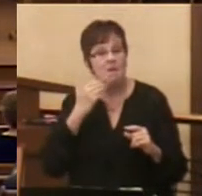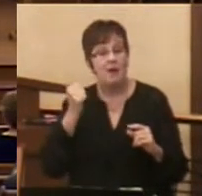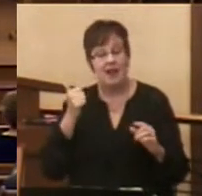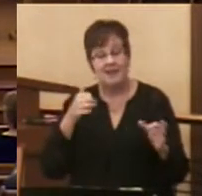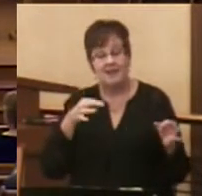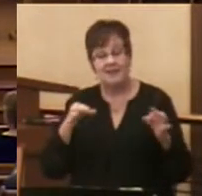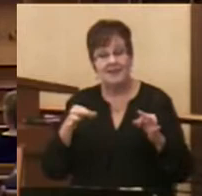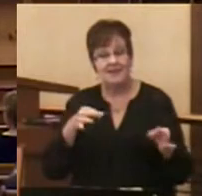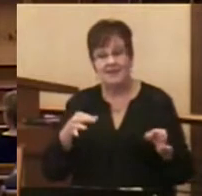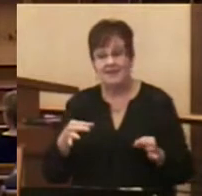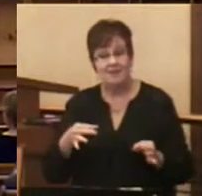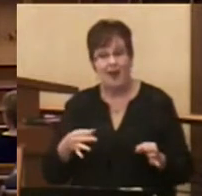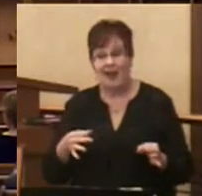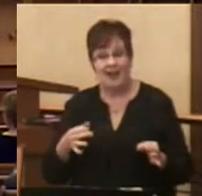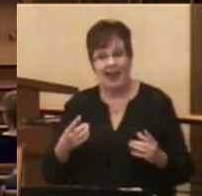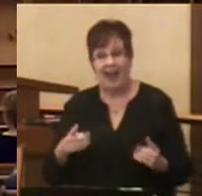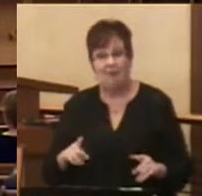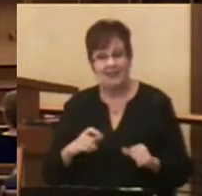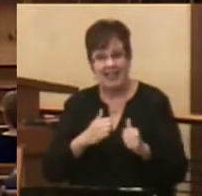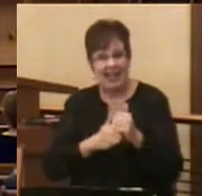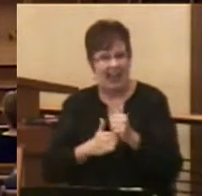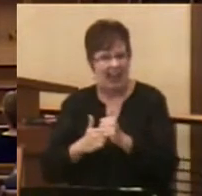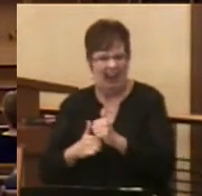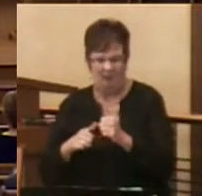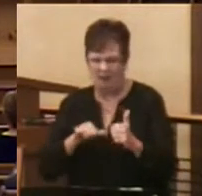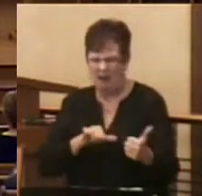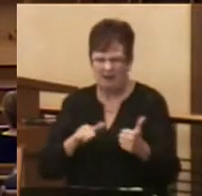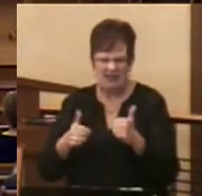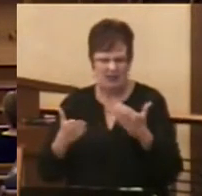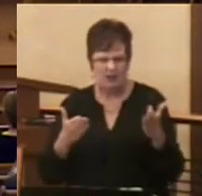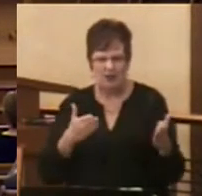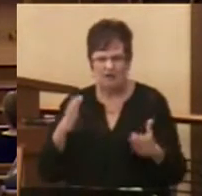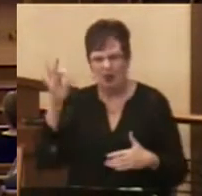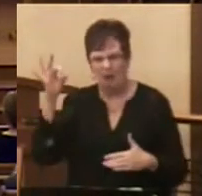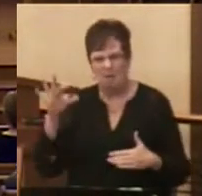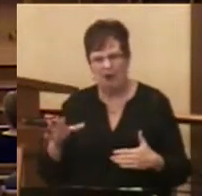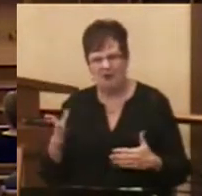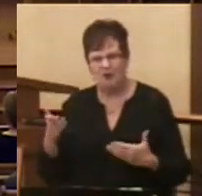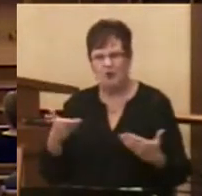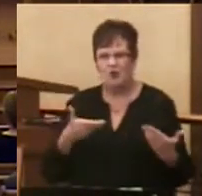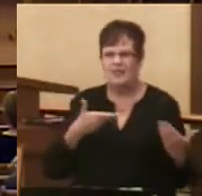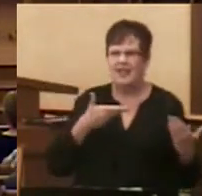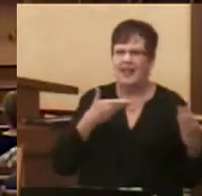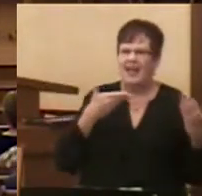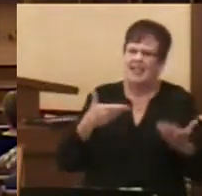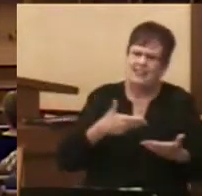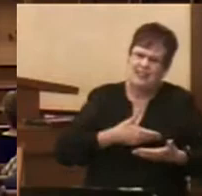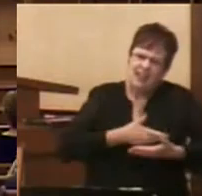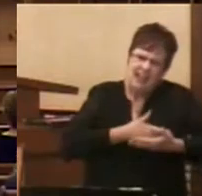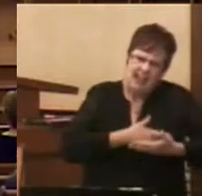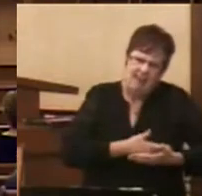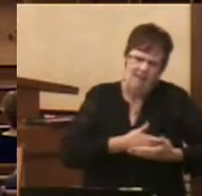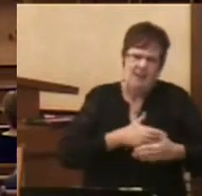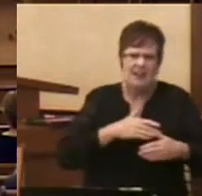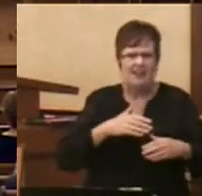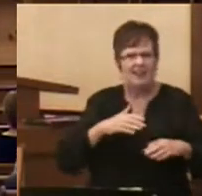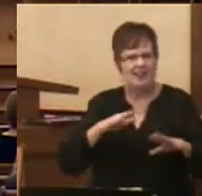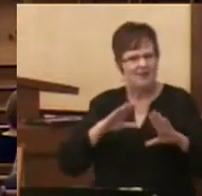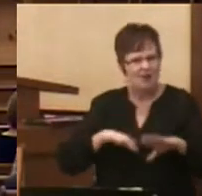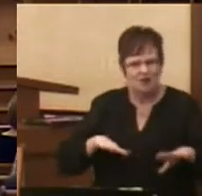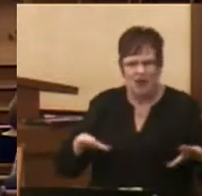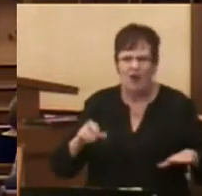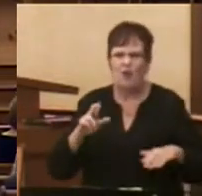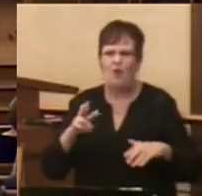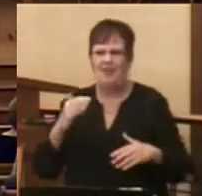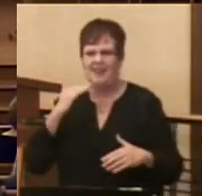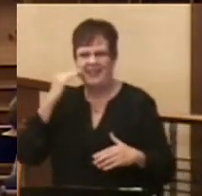at Bethel happens at the end of every one of our baptismal services. The pastor takes the infant, the child, or the adult and walks out